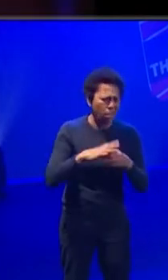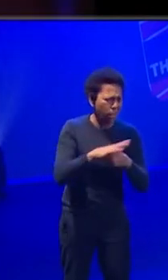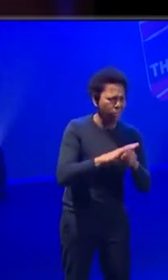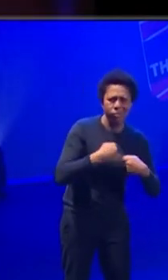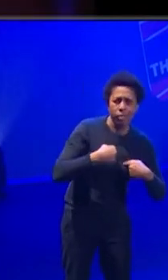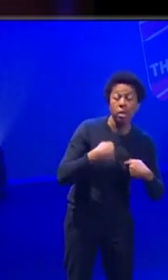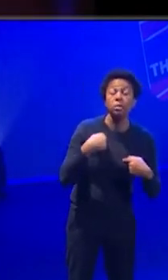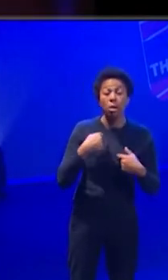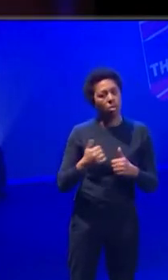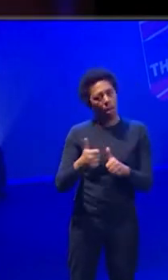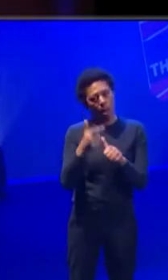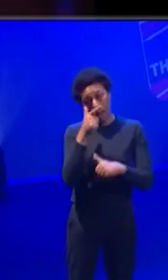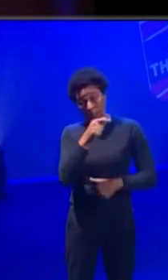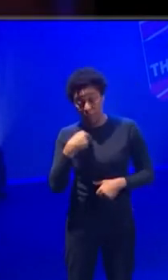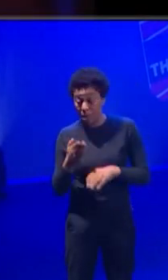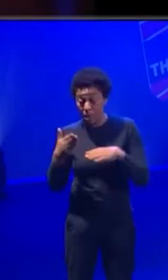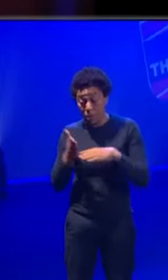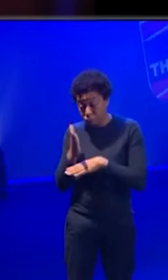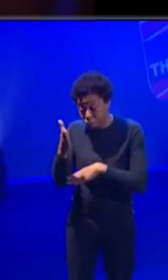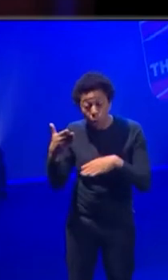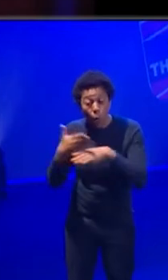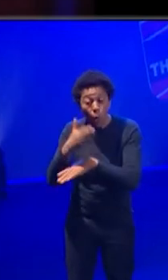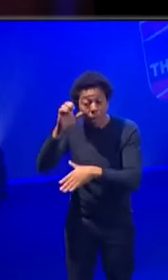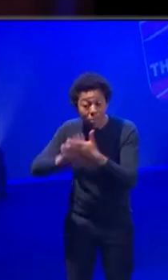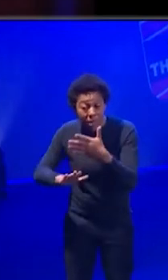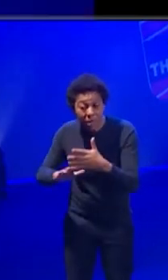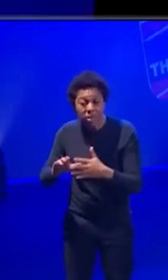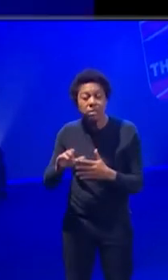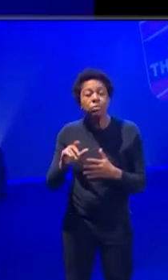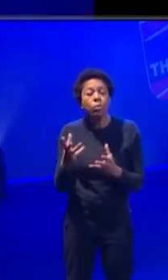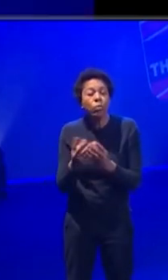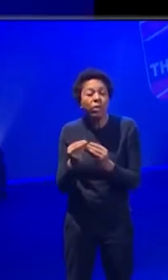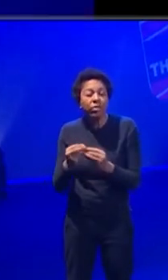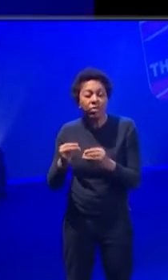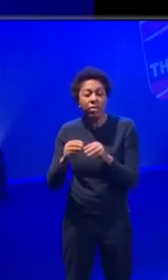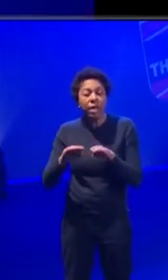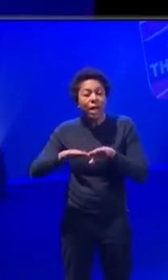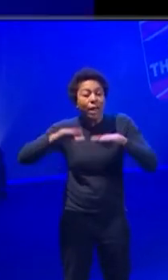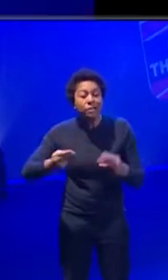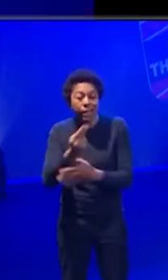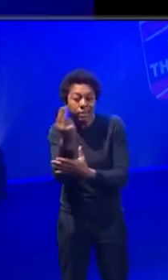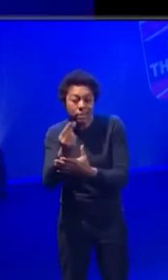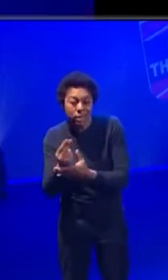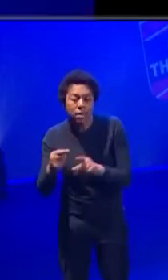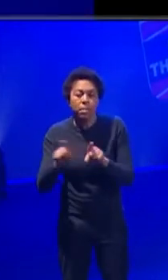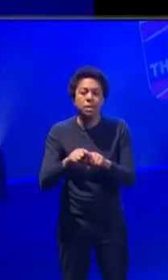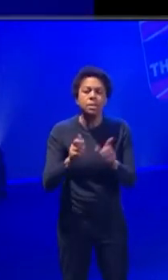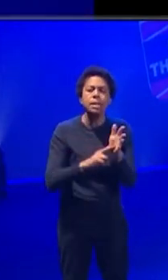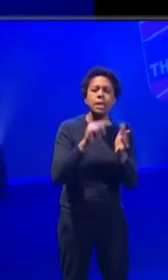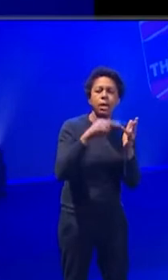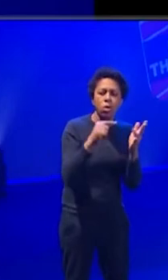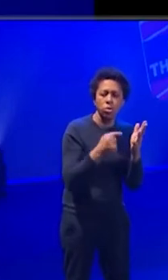then and I went on a two week placement with Es Devlin, stage designer and two weeks with Neil Austin, lighting designer.